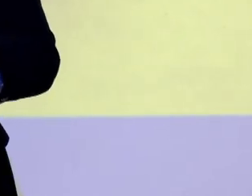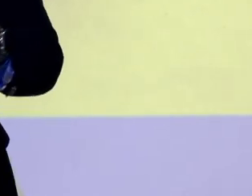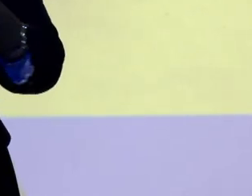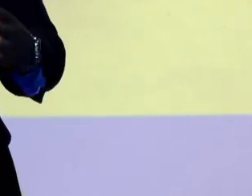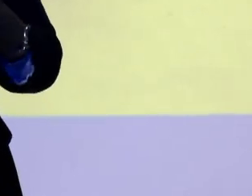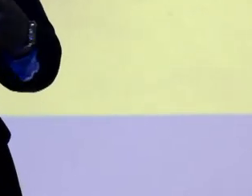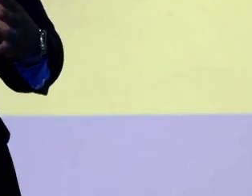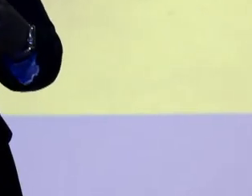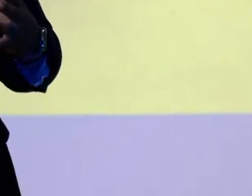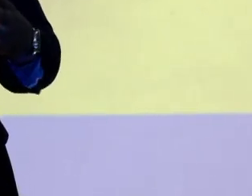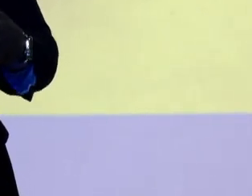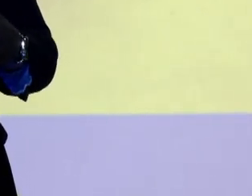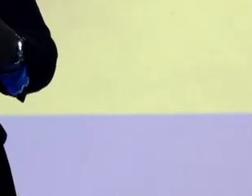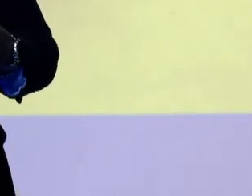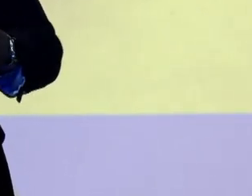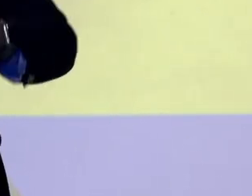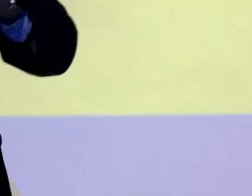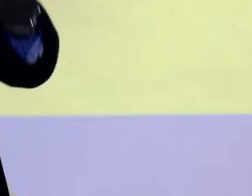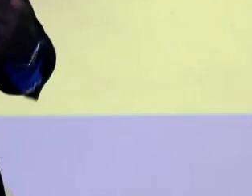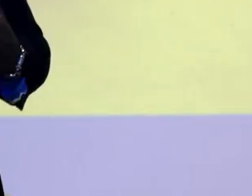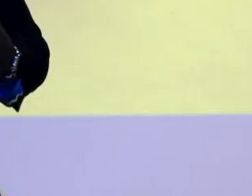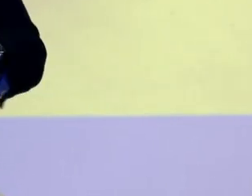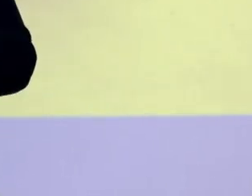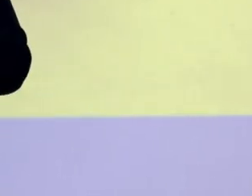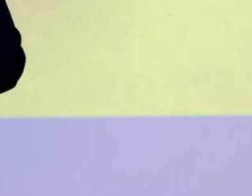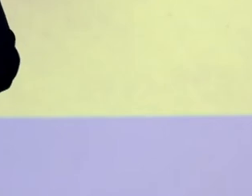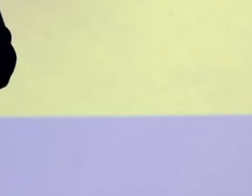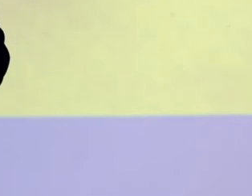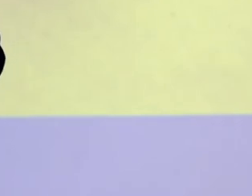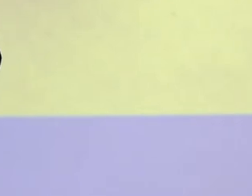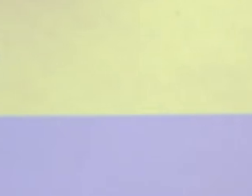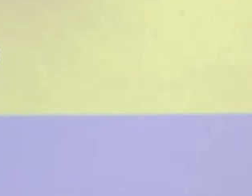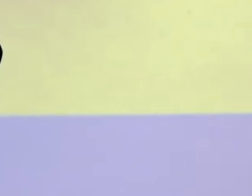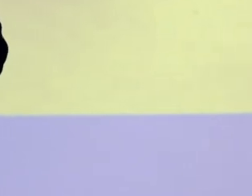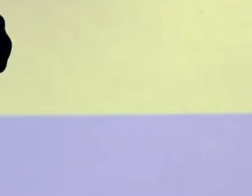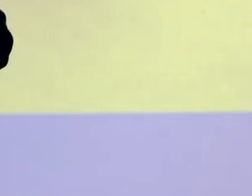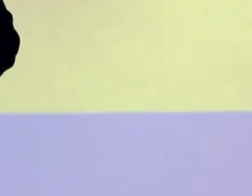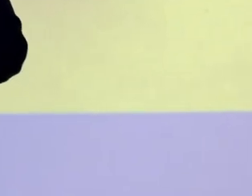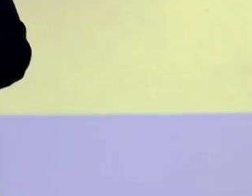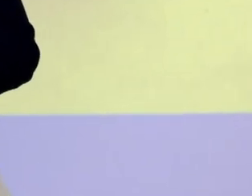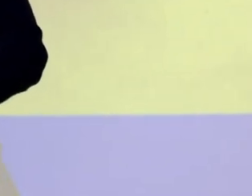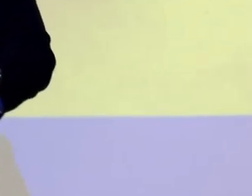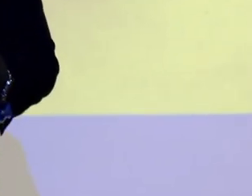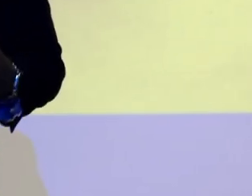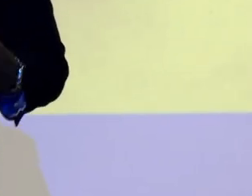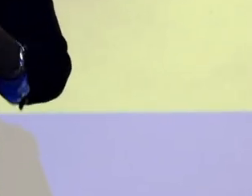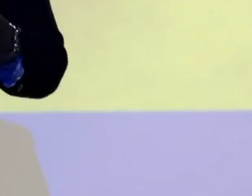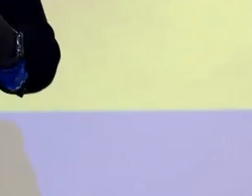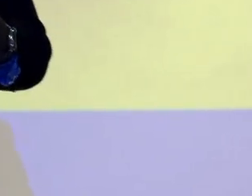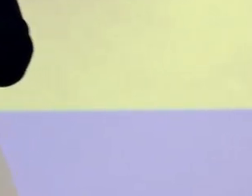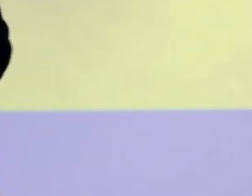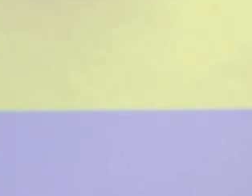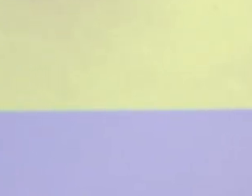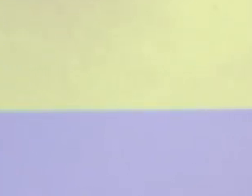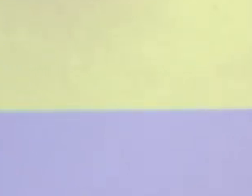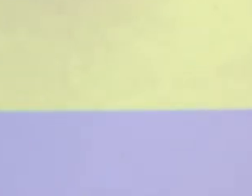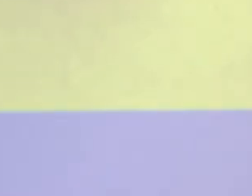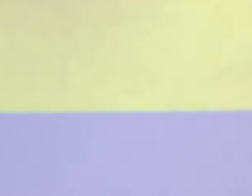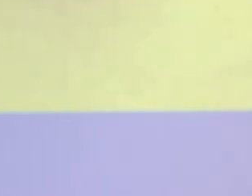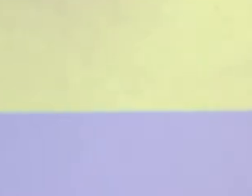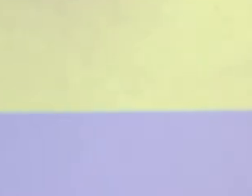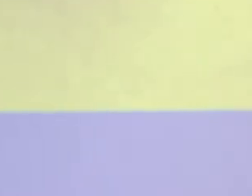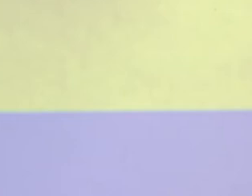15 or 20 minutes earlier So they'll have time Won't be late to classes But that controlled entrance